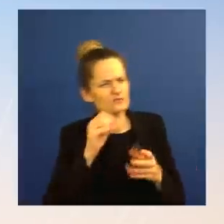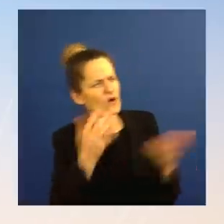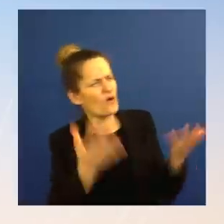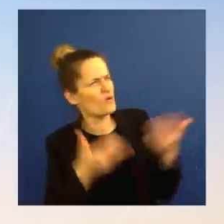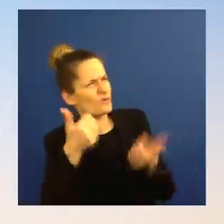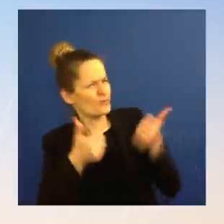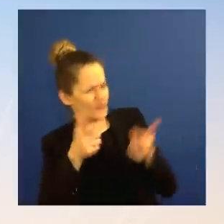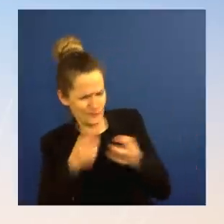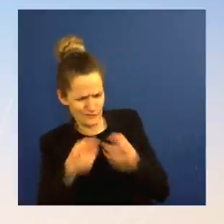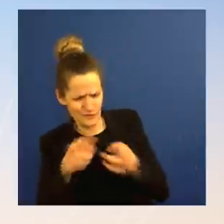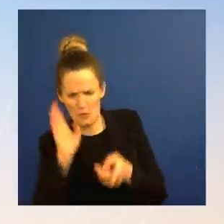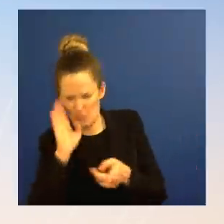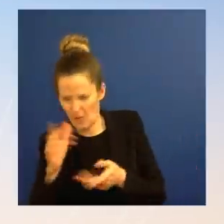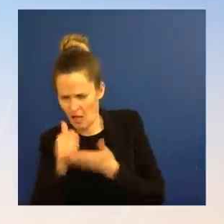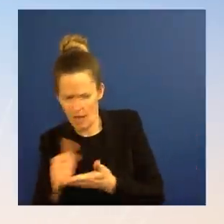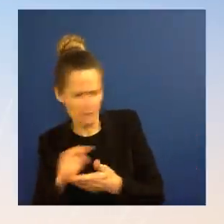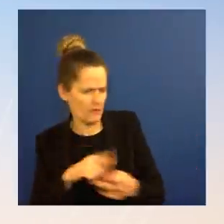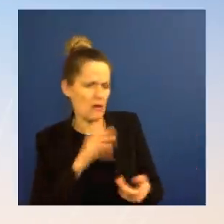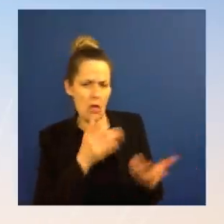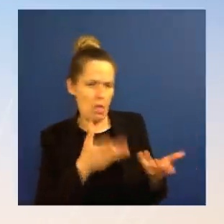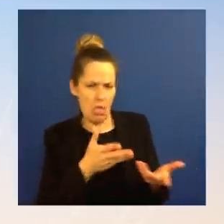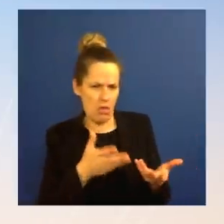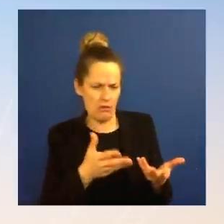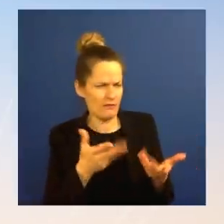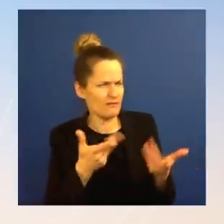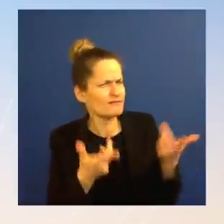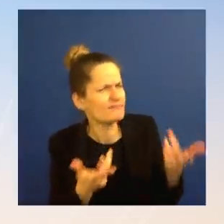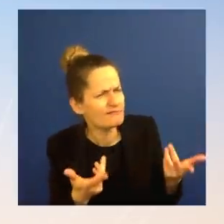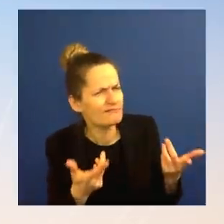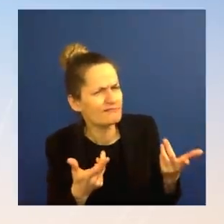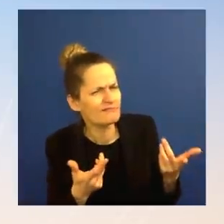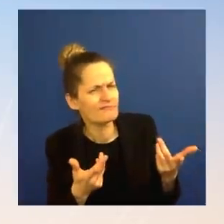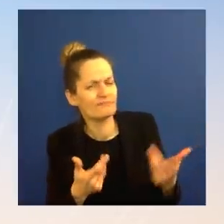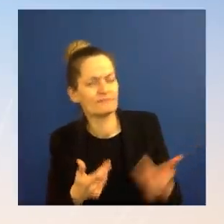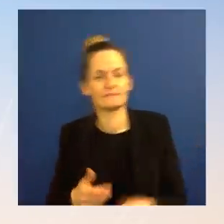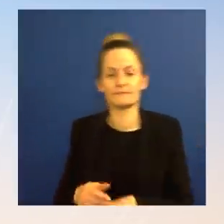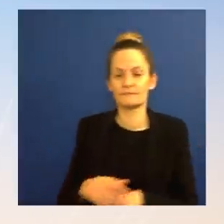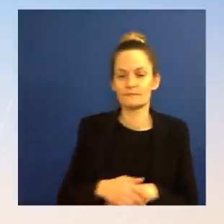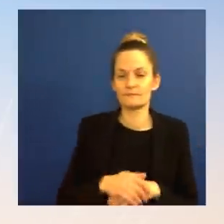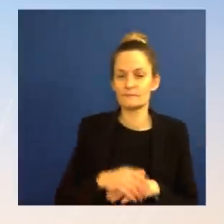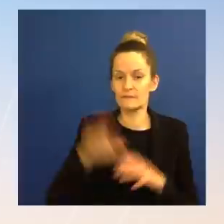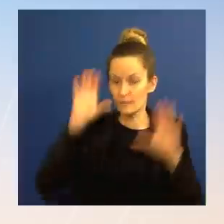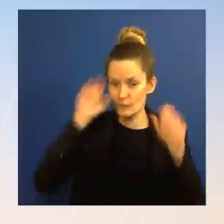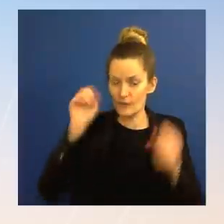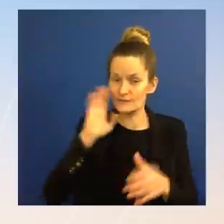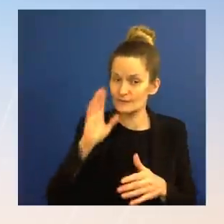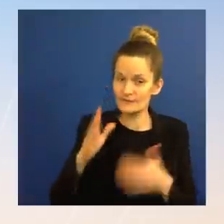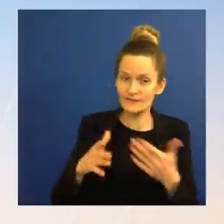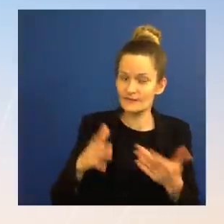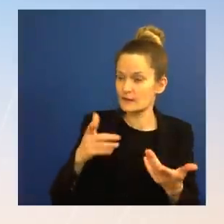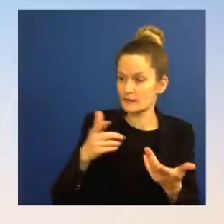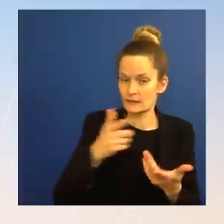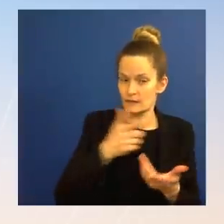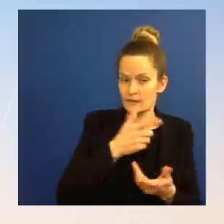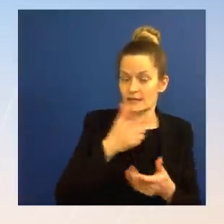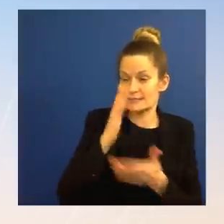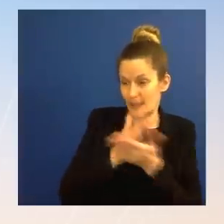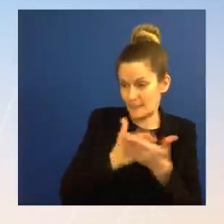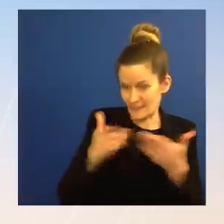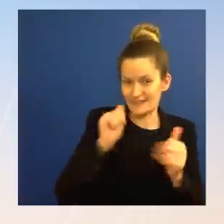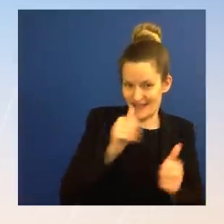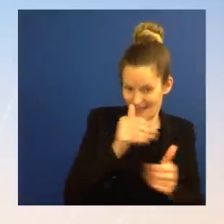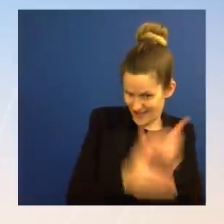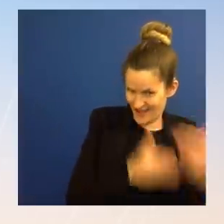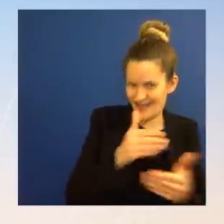short gaggles, when the President is getting off the plane and getting into a car are not always super comprehensive, as I think many of you have